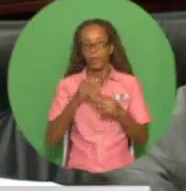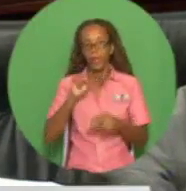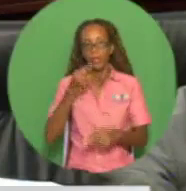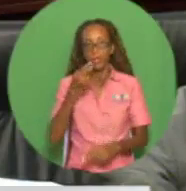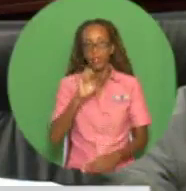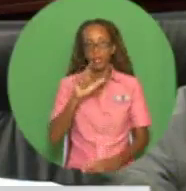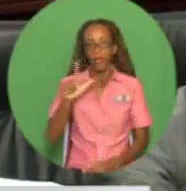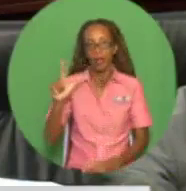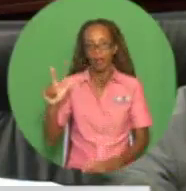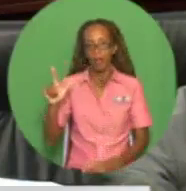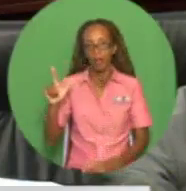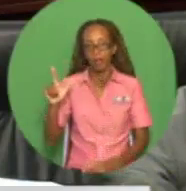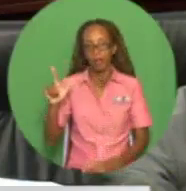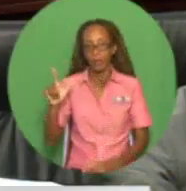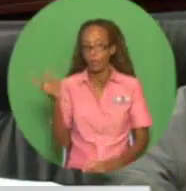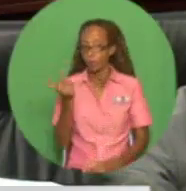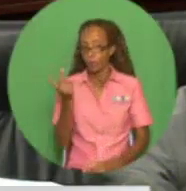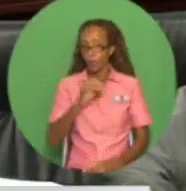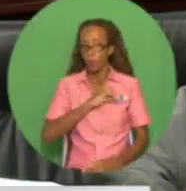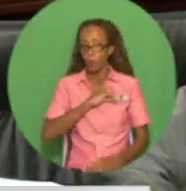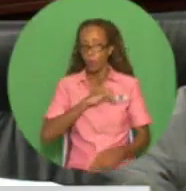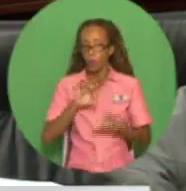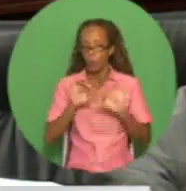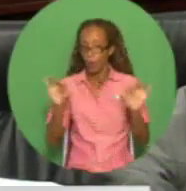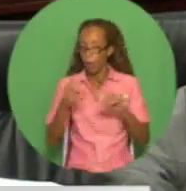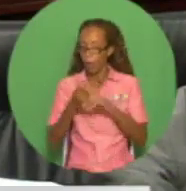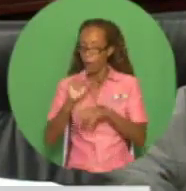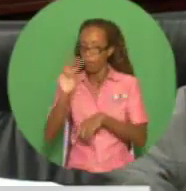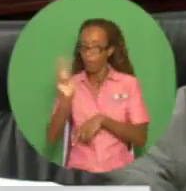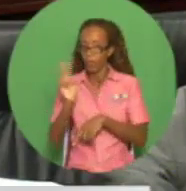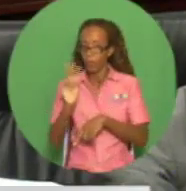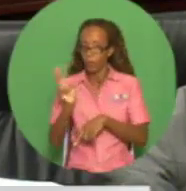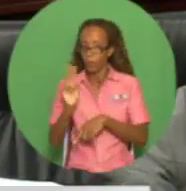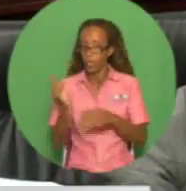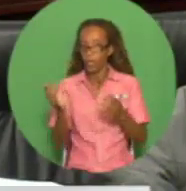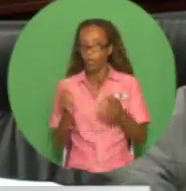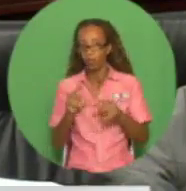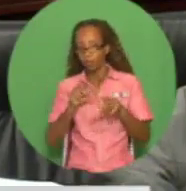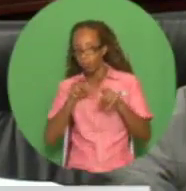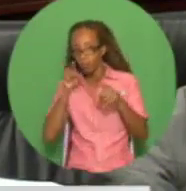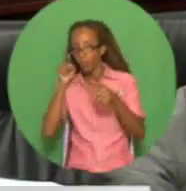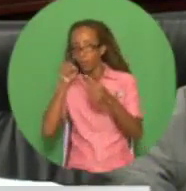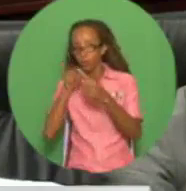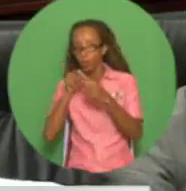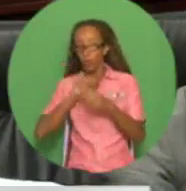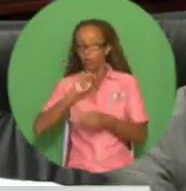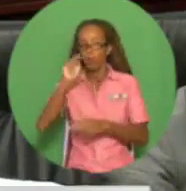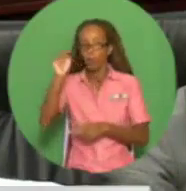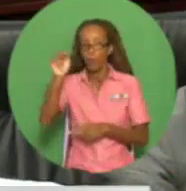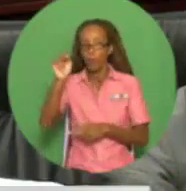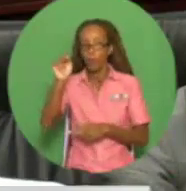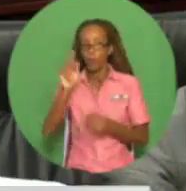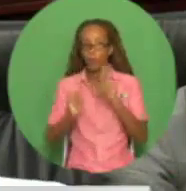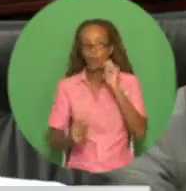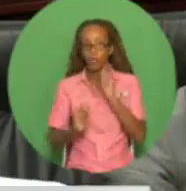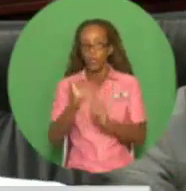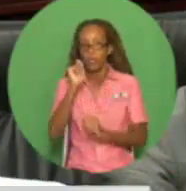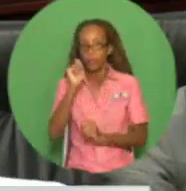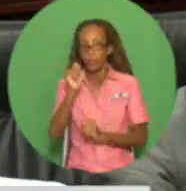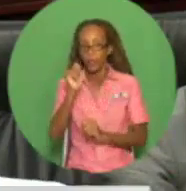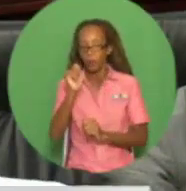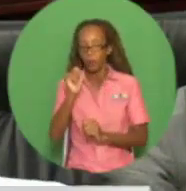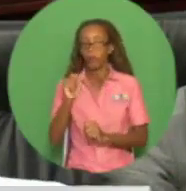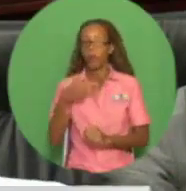the natural gas from eastern Venezuela to the hibiscus platform off the north coast, which is owned by Shell Trinidad.